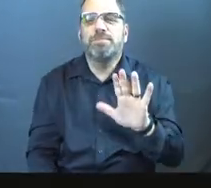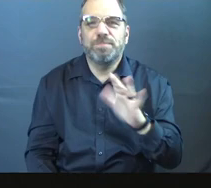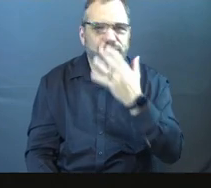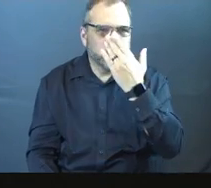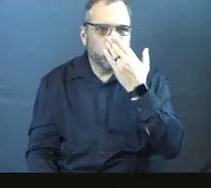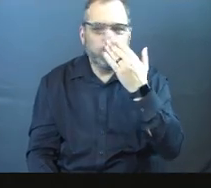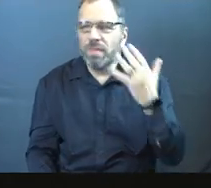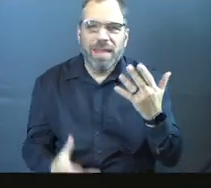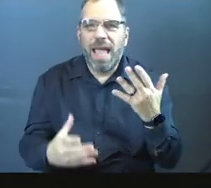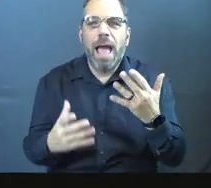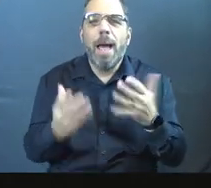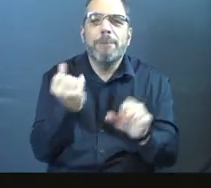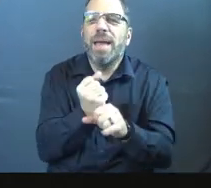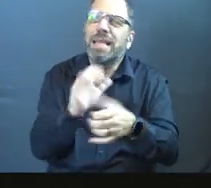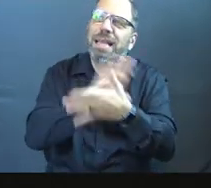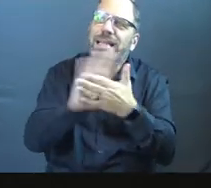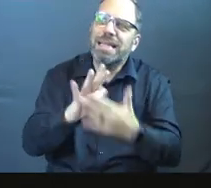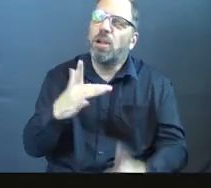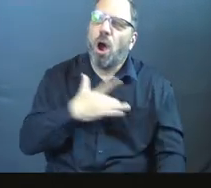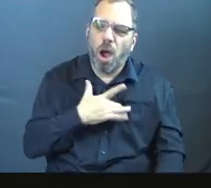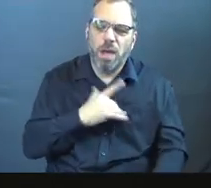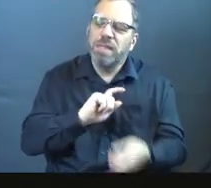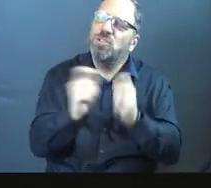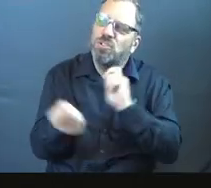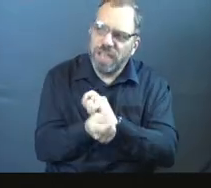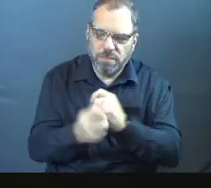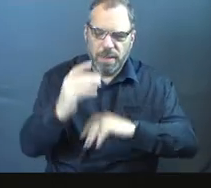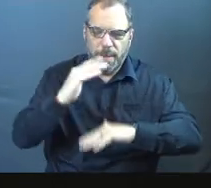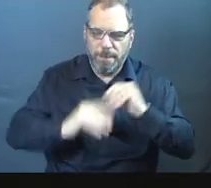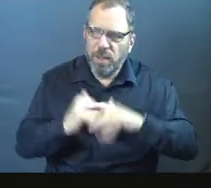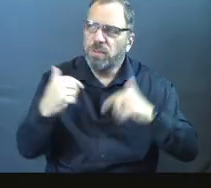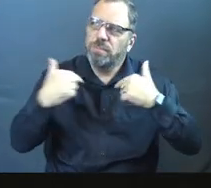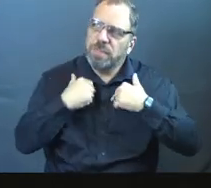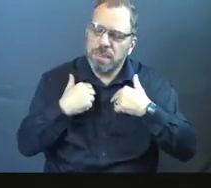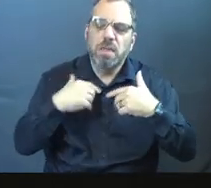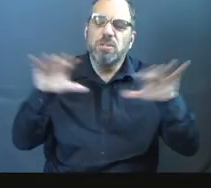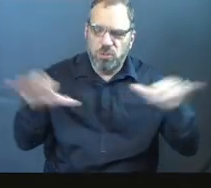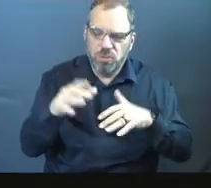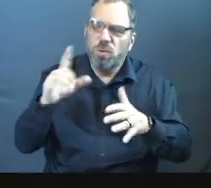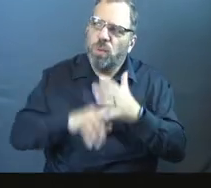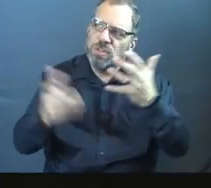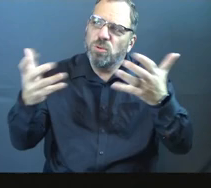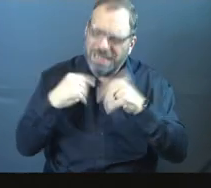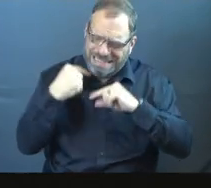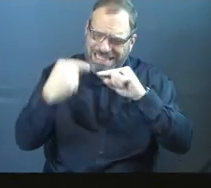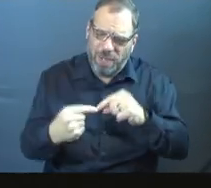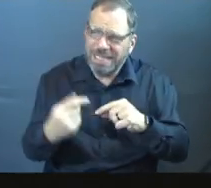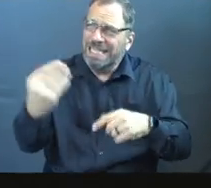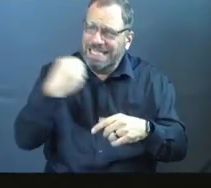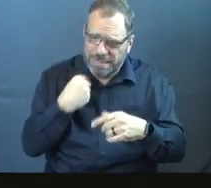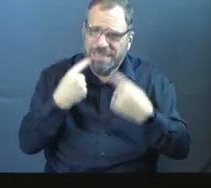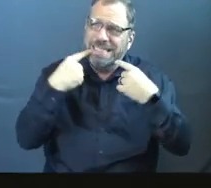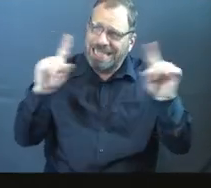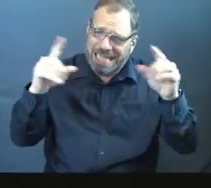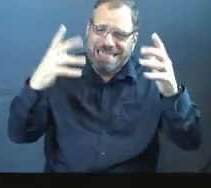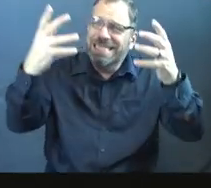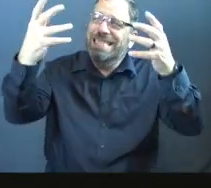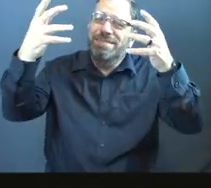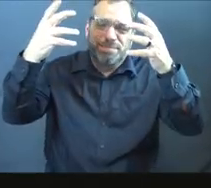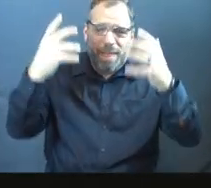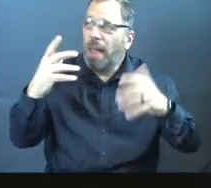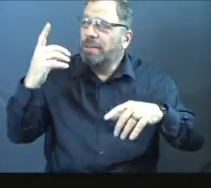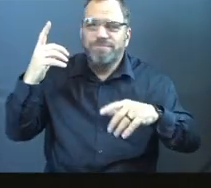Jesus, create a clean heart of me, oh God. Like, in and change me. Build me up, God. Do what you want to do. God, I'm struggling here. Bring breakthrough here, Lord.